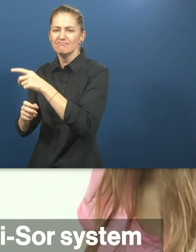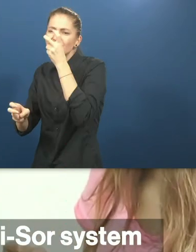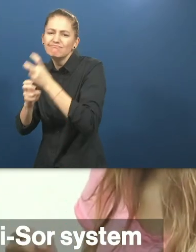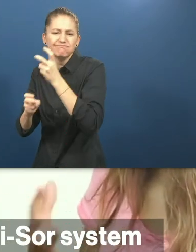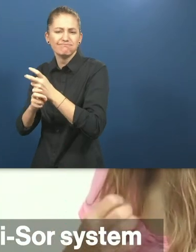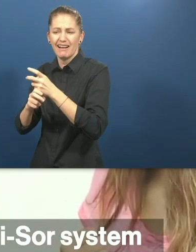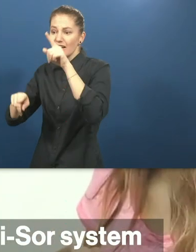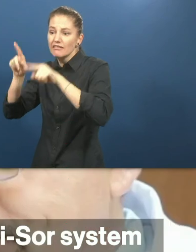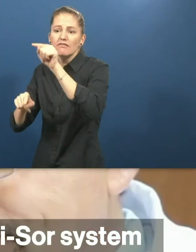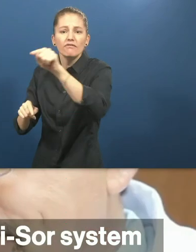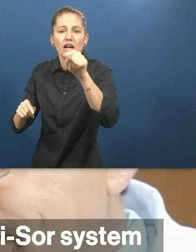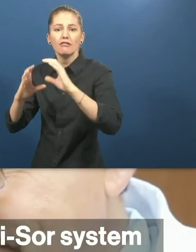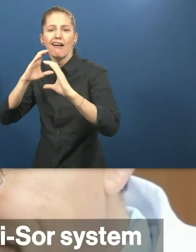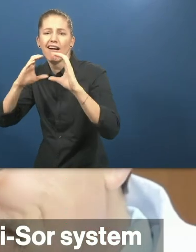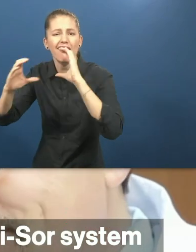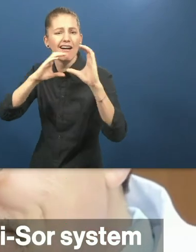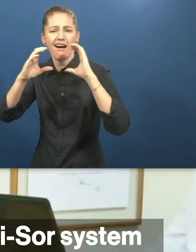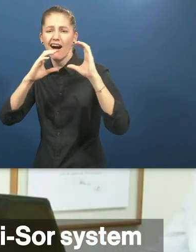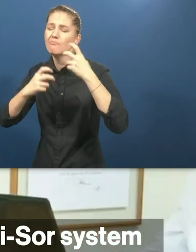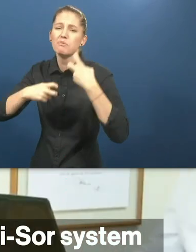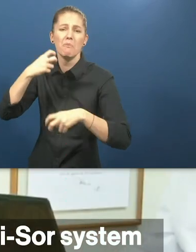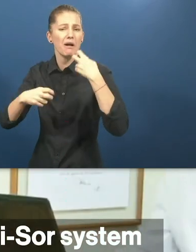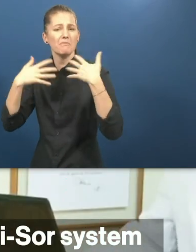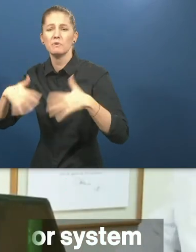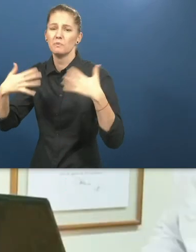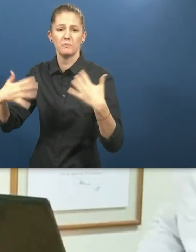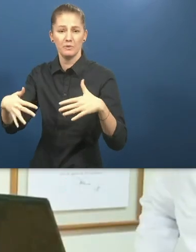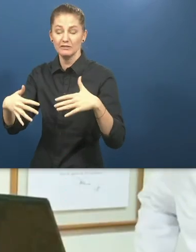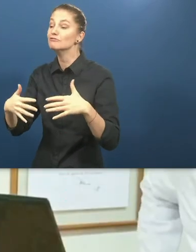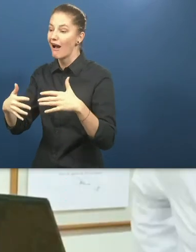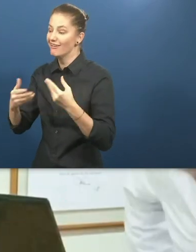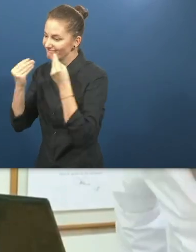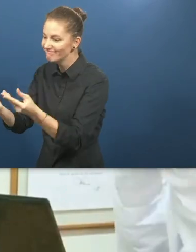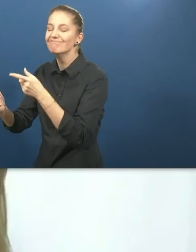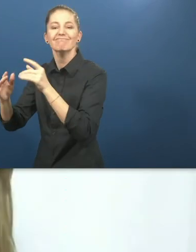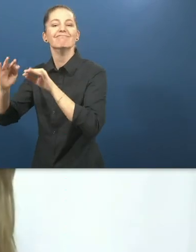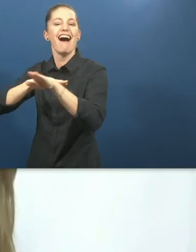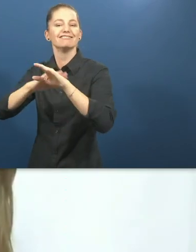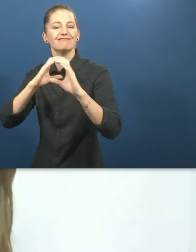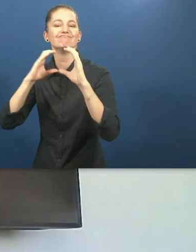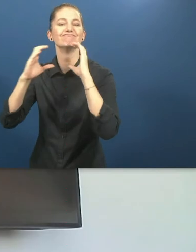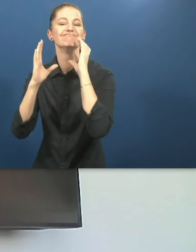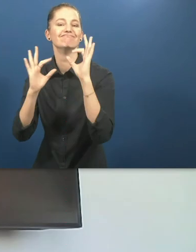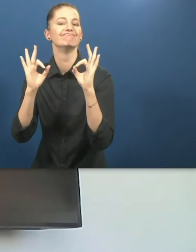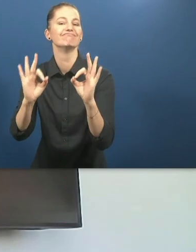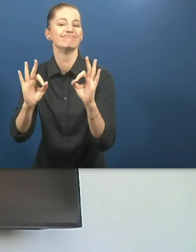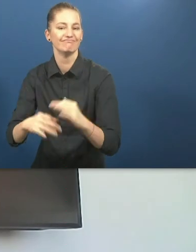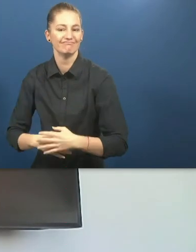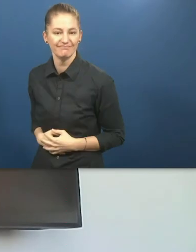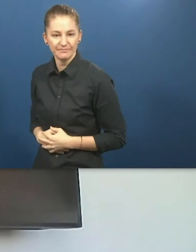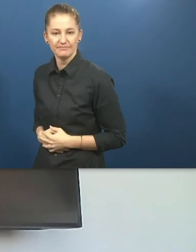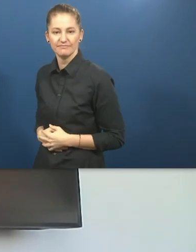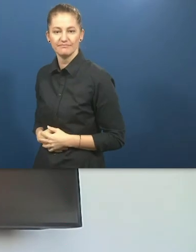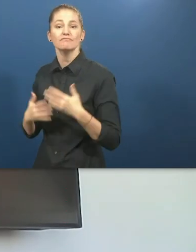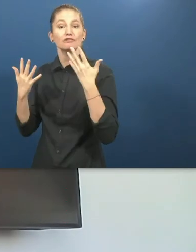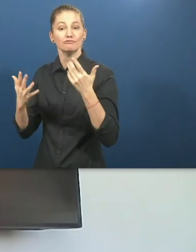difficulty is that when they go to different places, they have many difficulties and problems to be able to and access to information. And we think